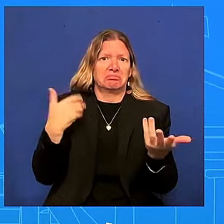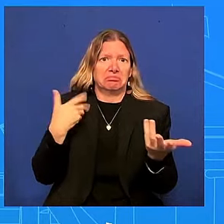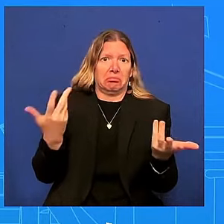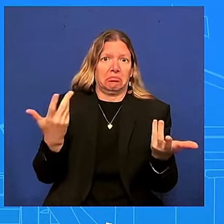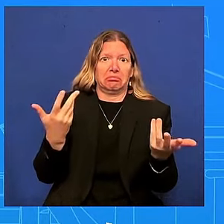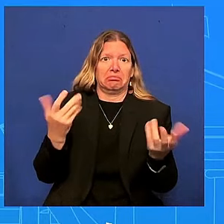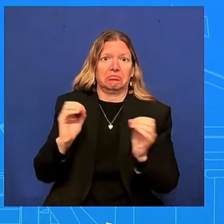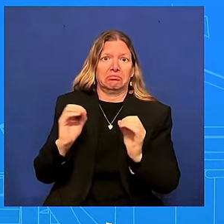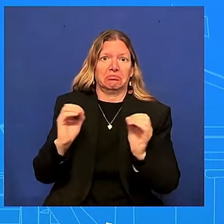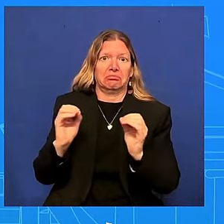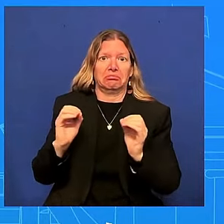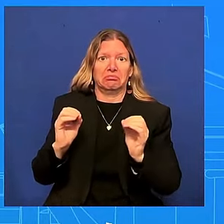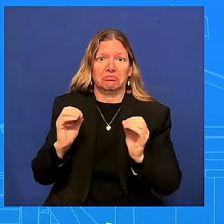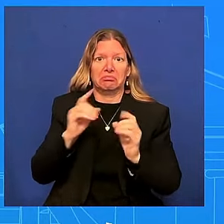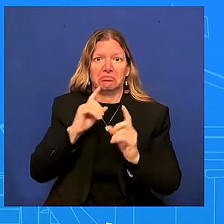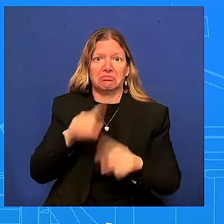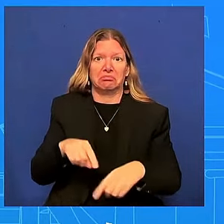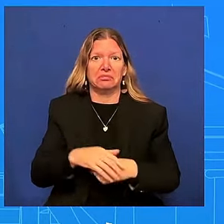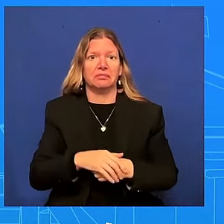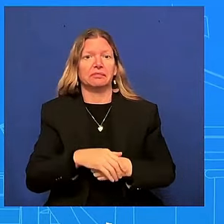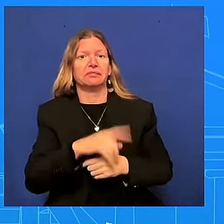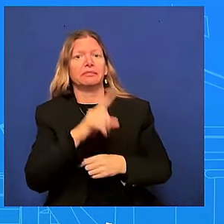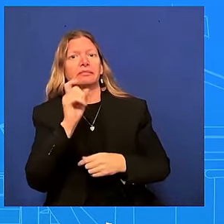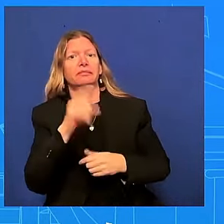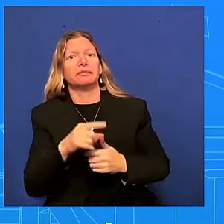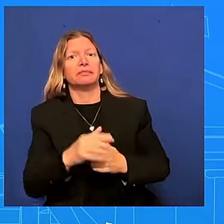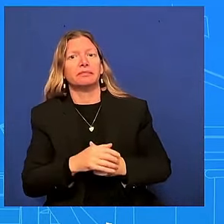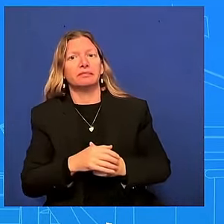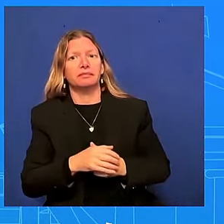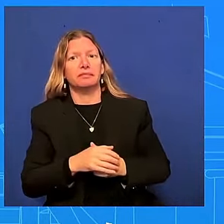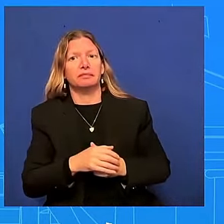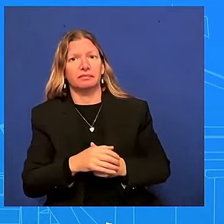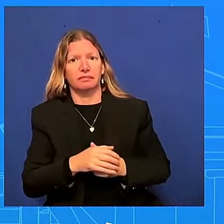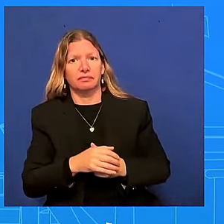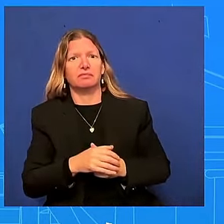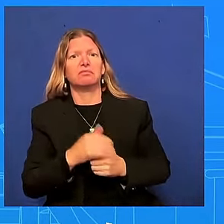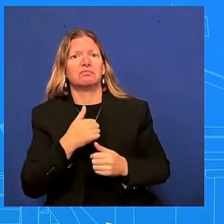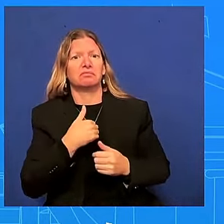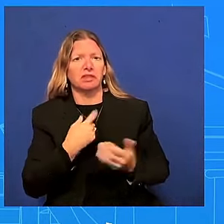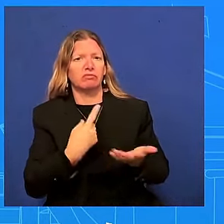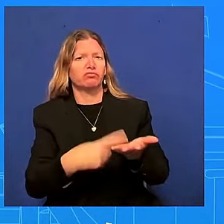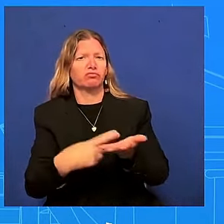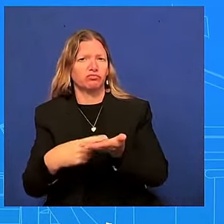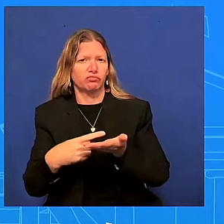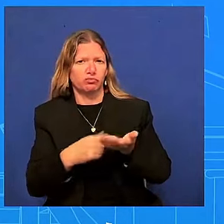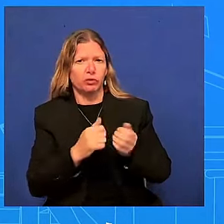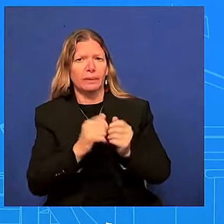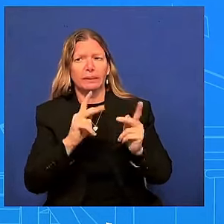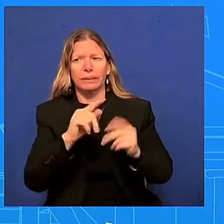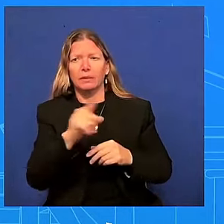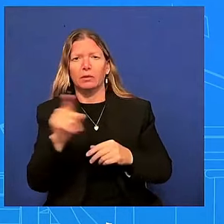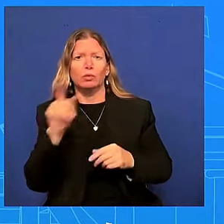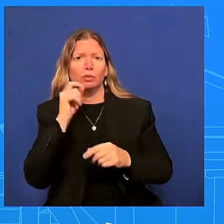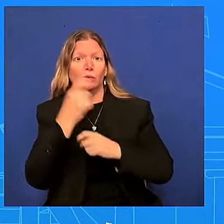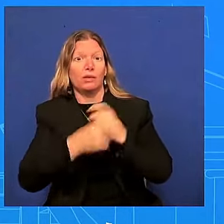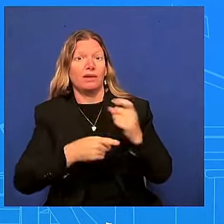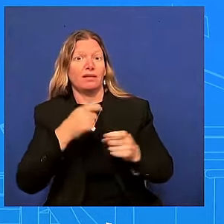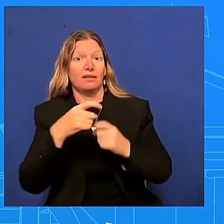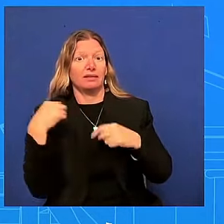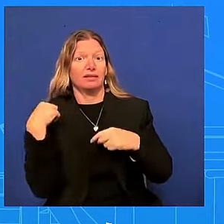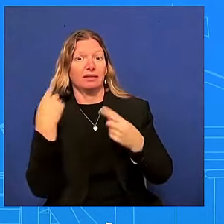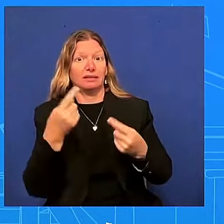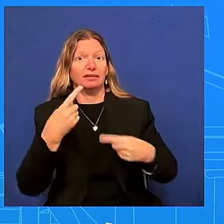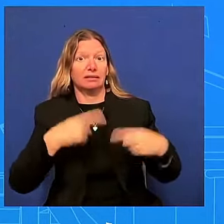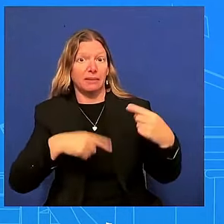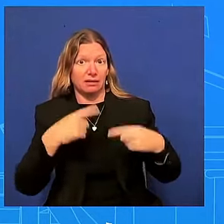thanks kareem so i've spoken to a lot of donors since the debate and uh you know they want to know what